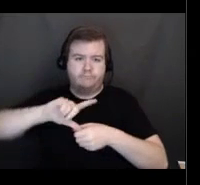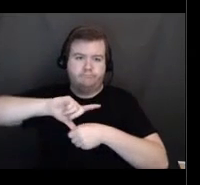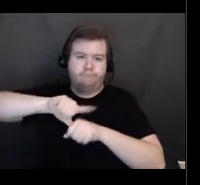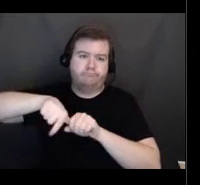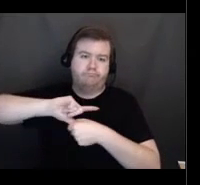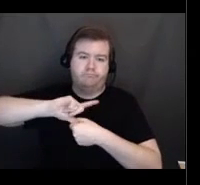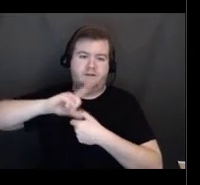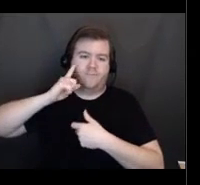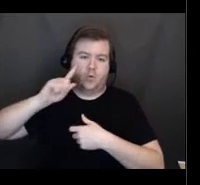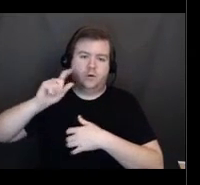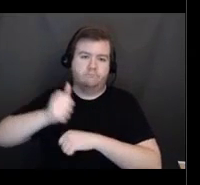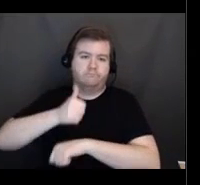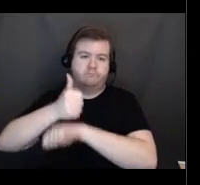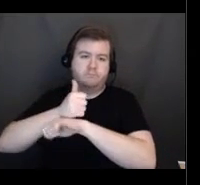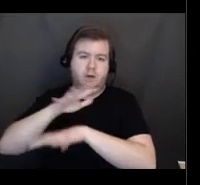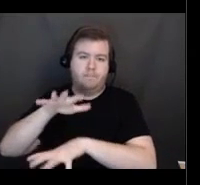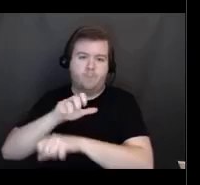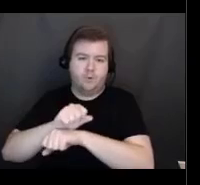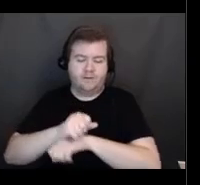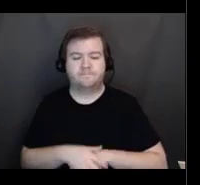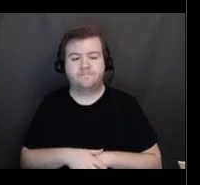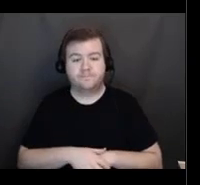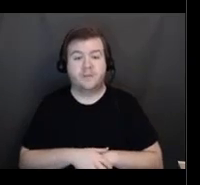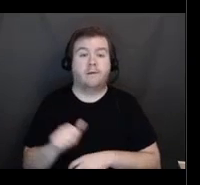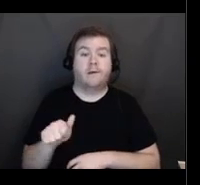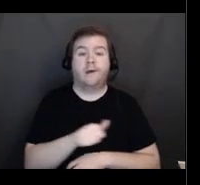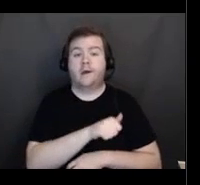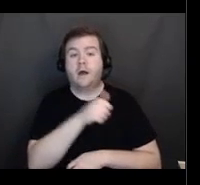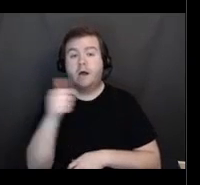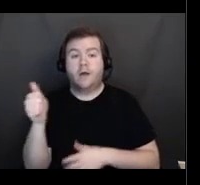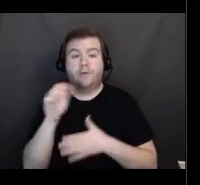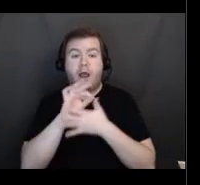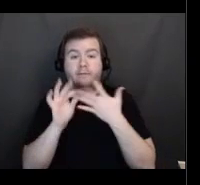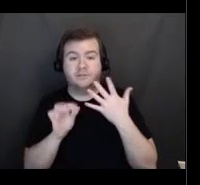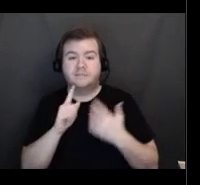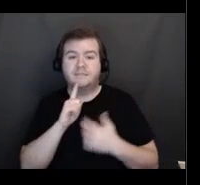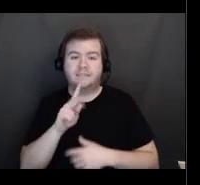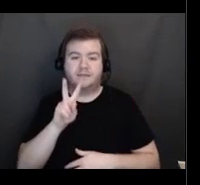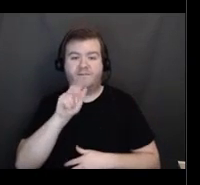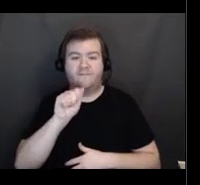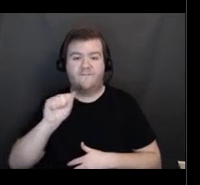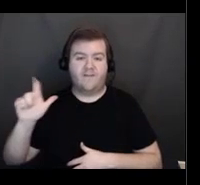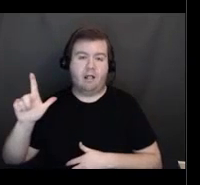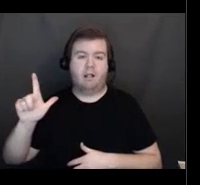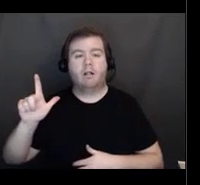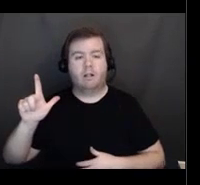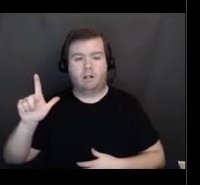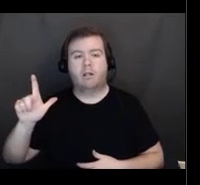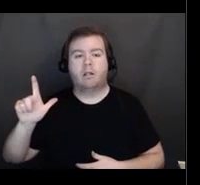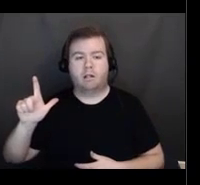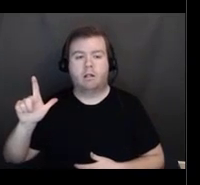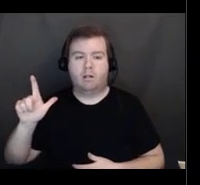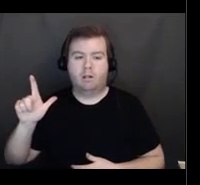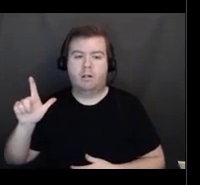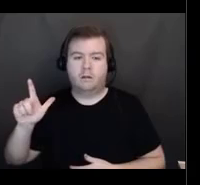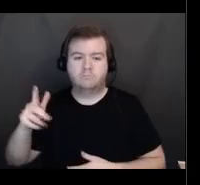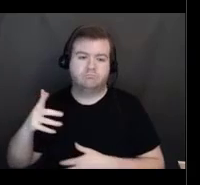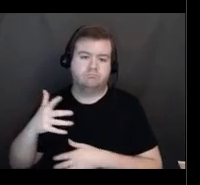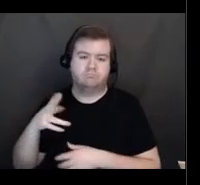There is another option. This is called the vaccine appointment assisted assist line or VAL.